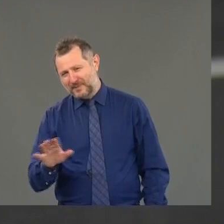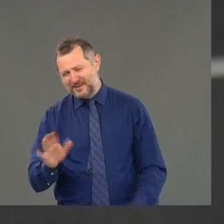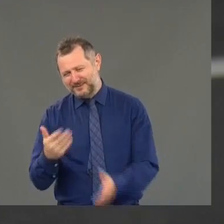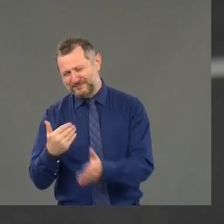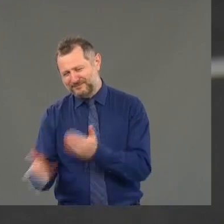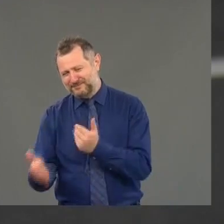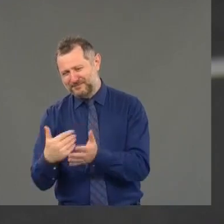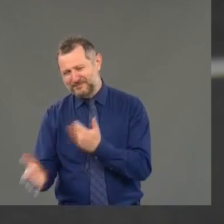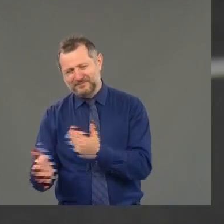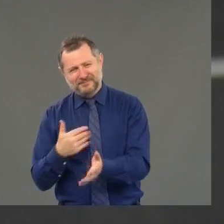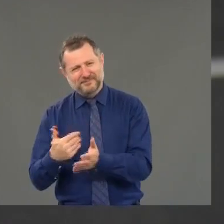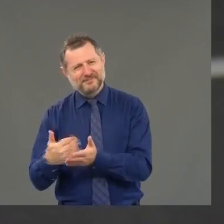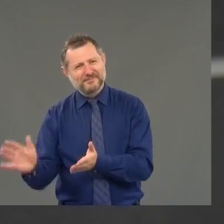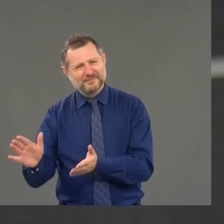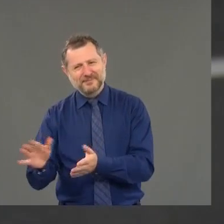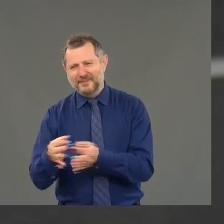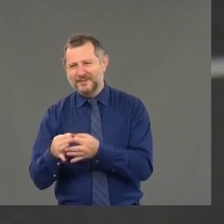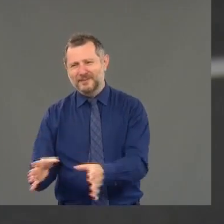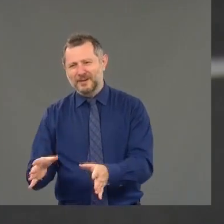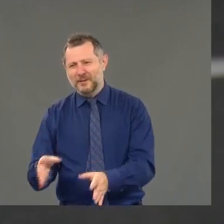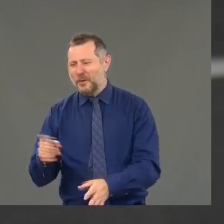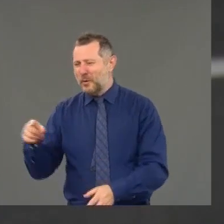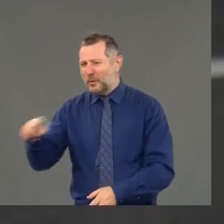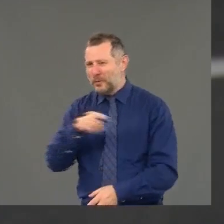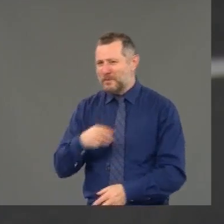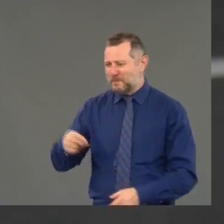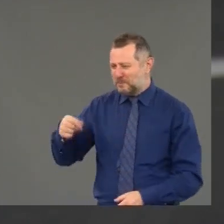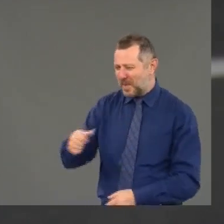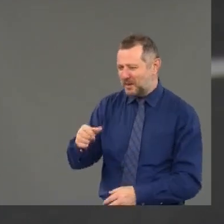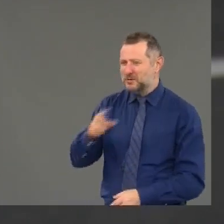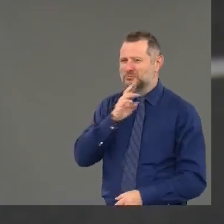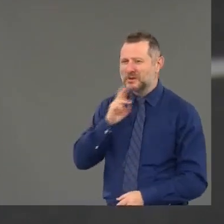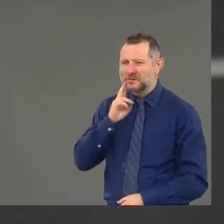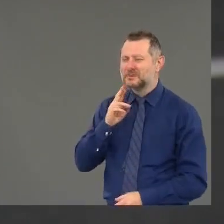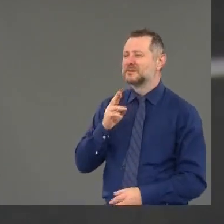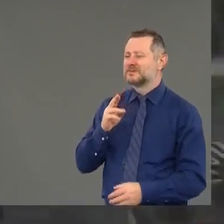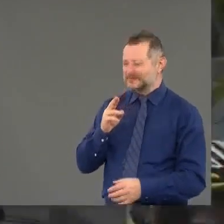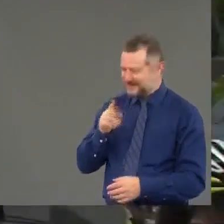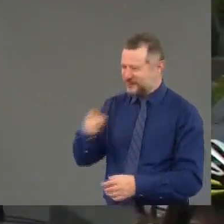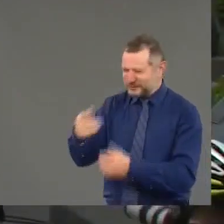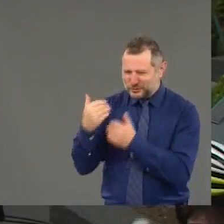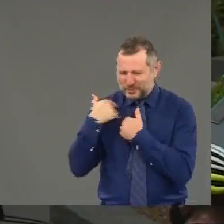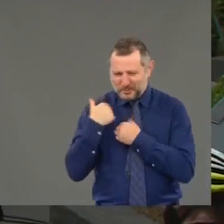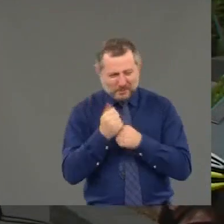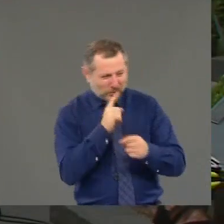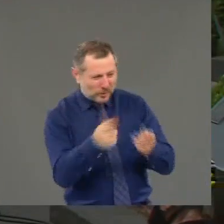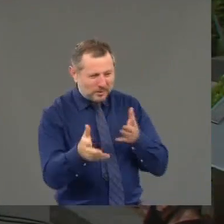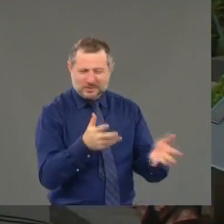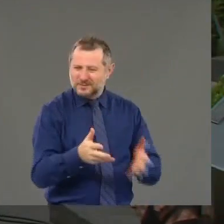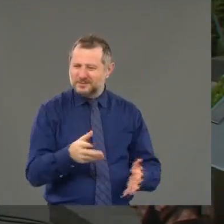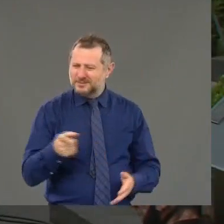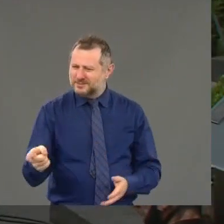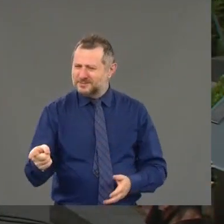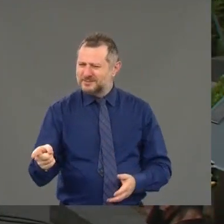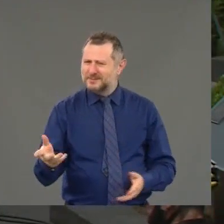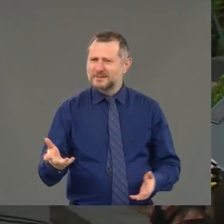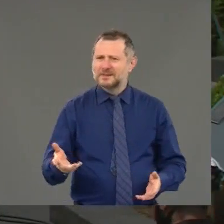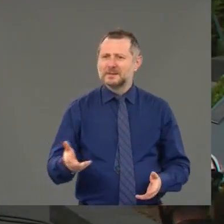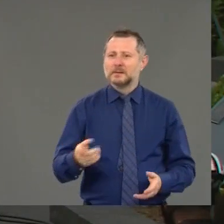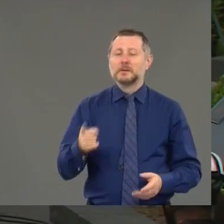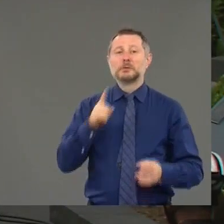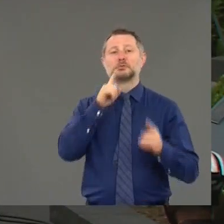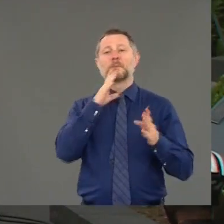people they're your patrons. They're in your establishment. You are responsible. Governor, how does social